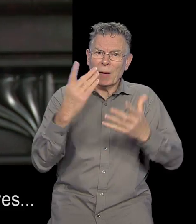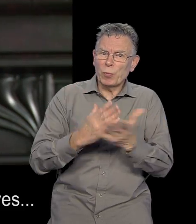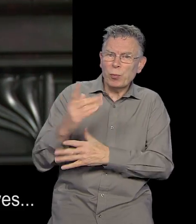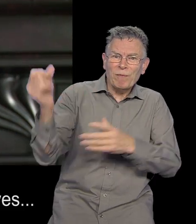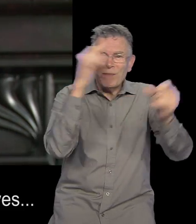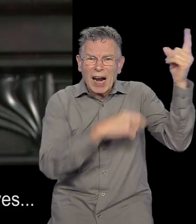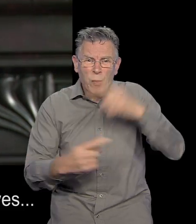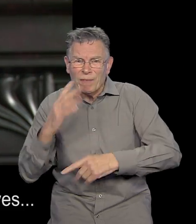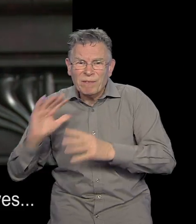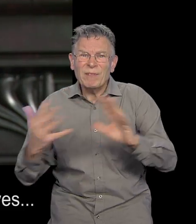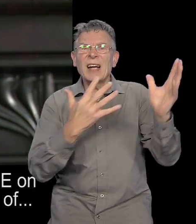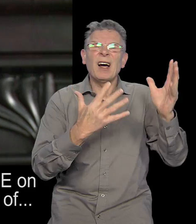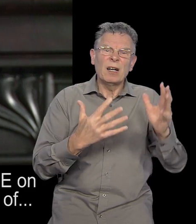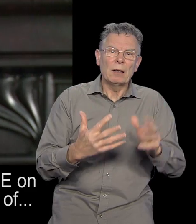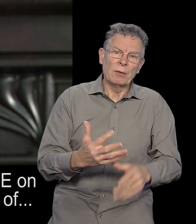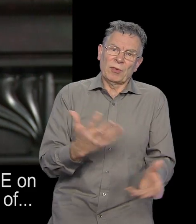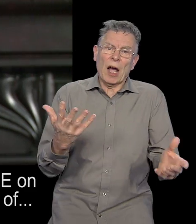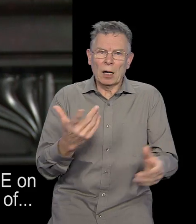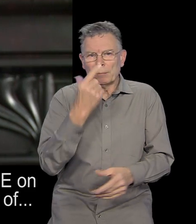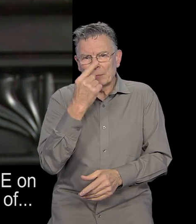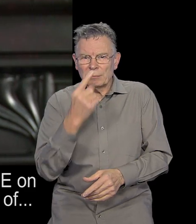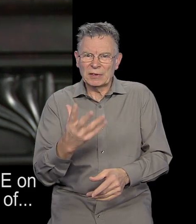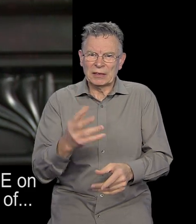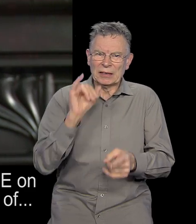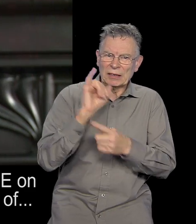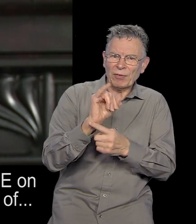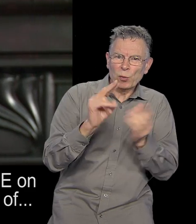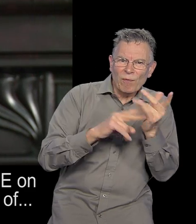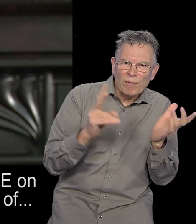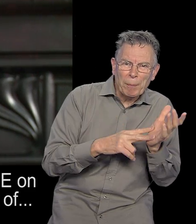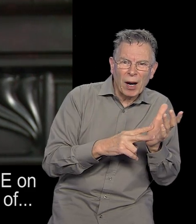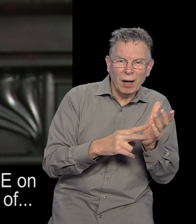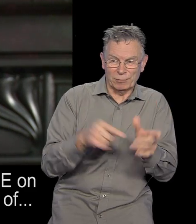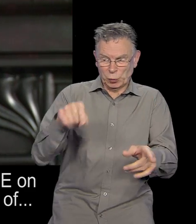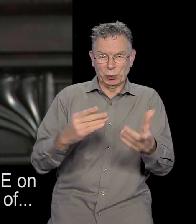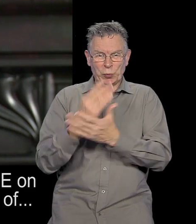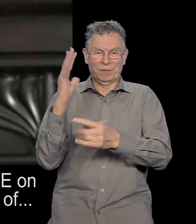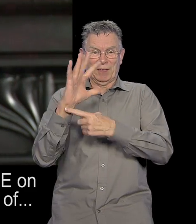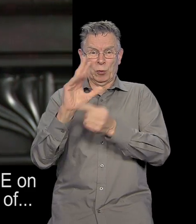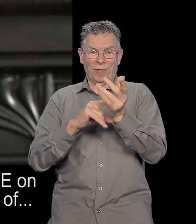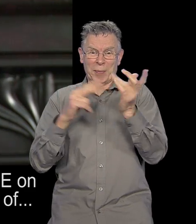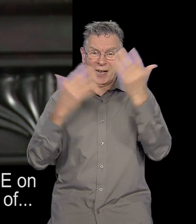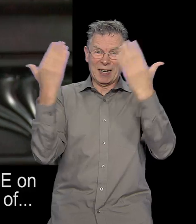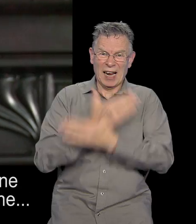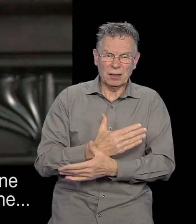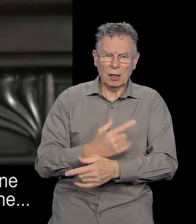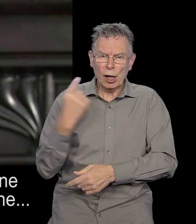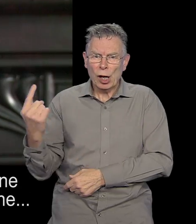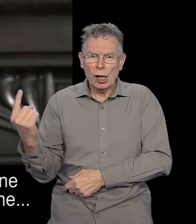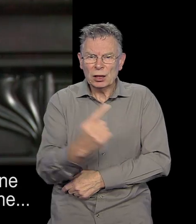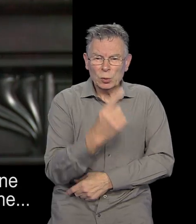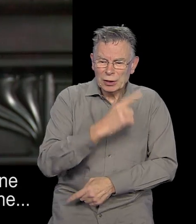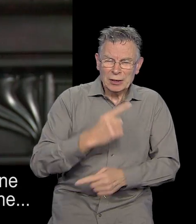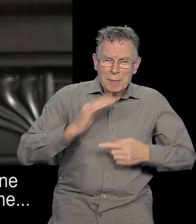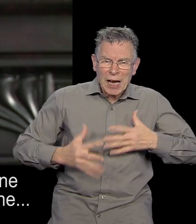If one in ten people burnt themselves on a firework the queue for A&E on the 6th of November on the night of the 5th of